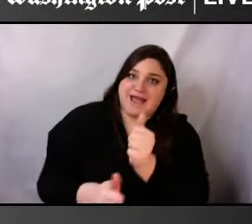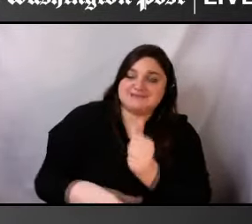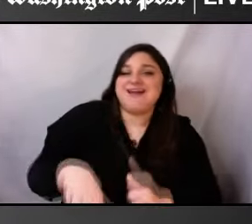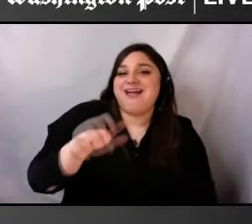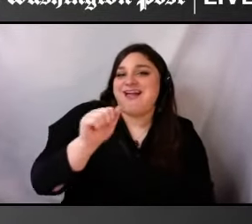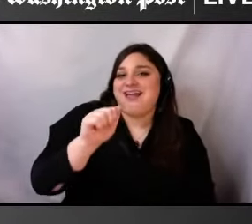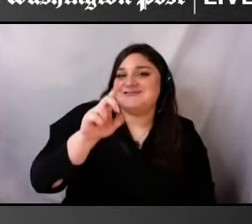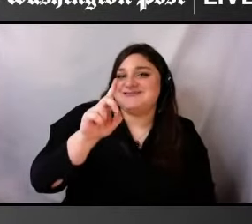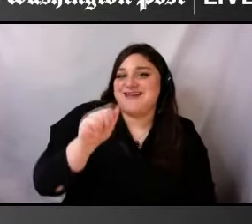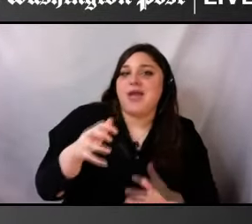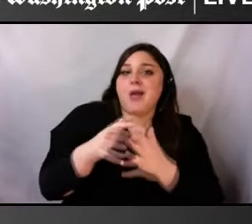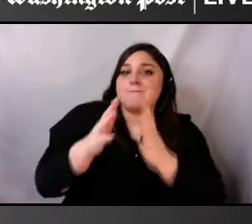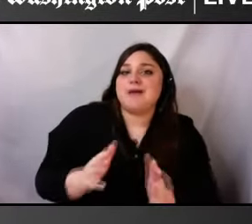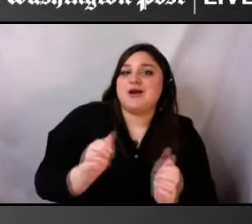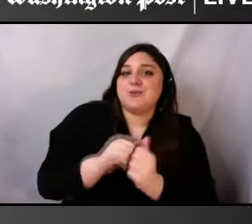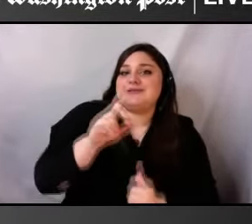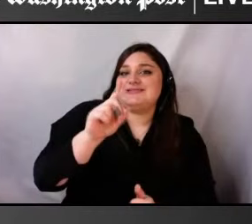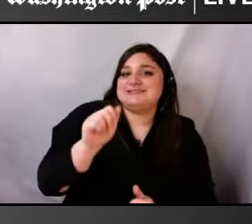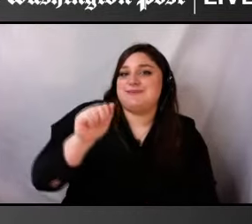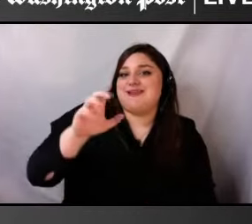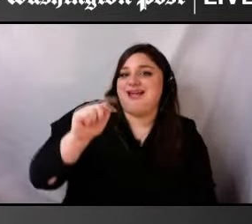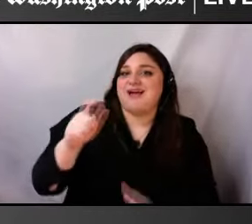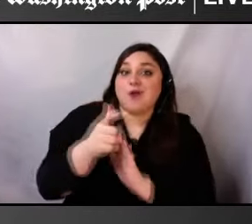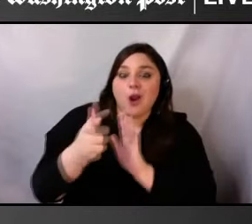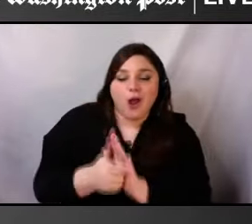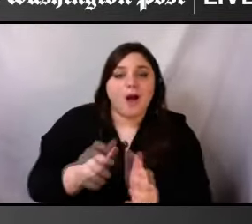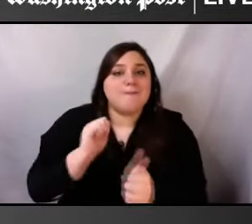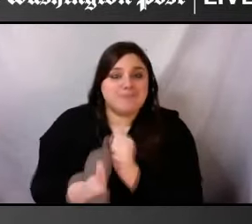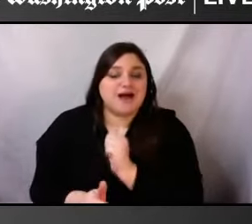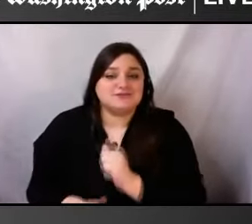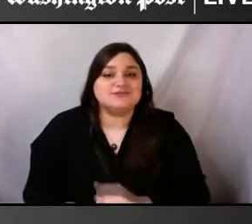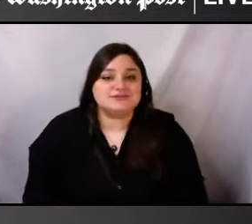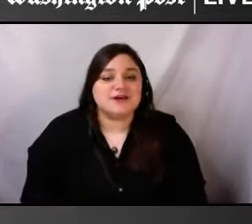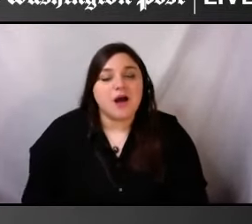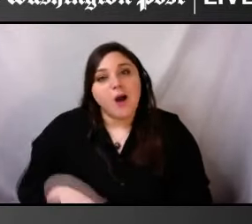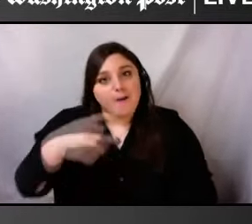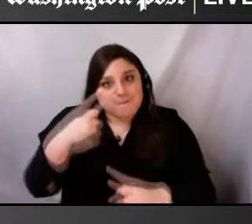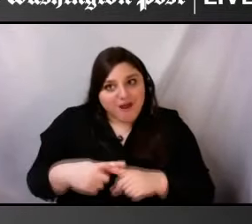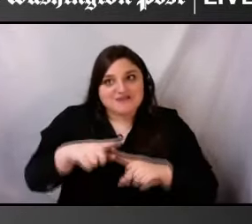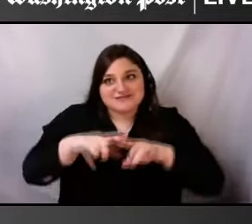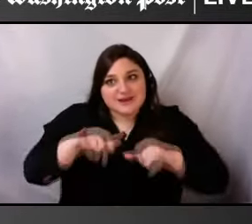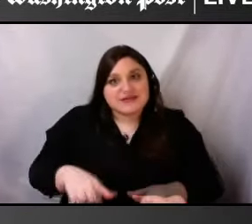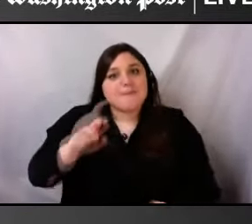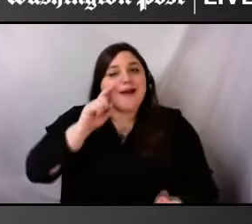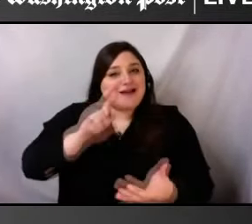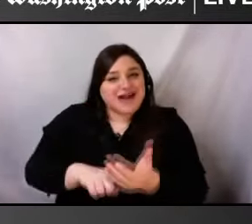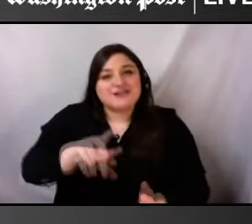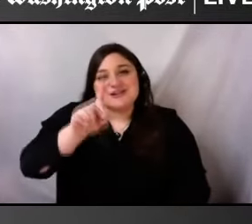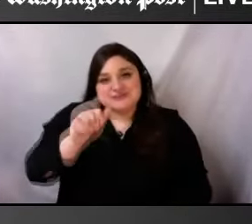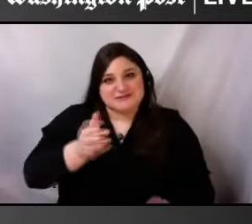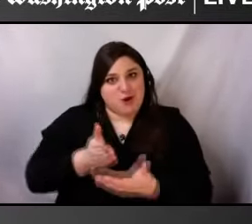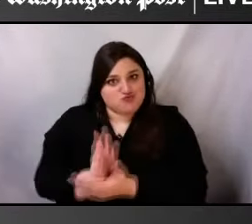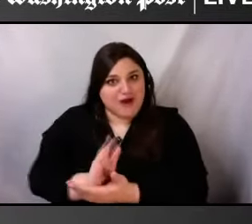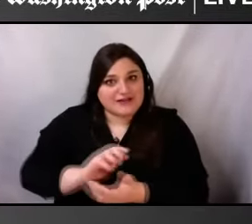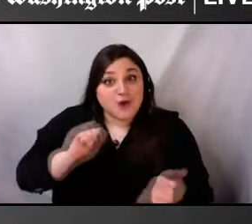that the disability rights movement, and we're incredibly grateful for each person that, um, played a part